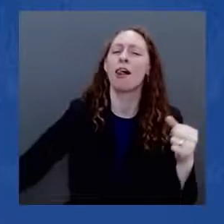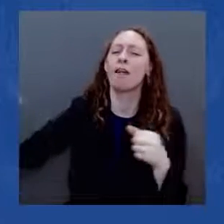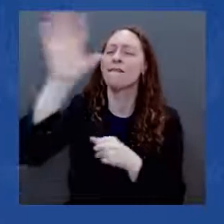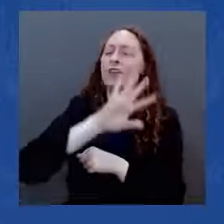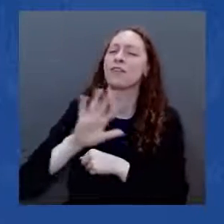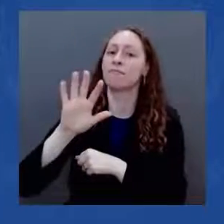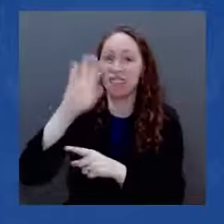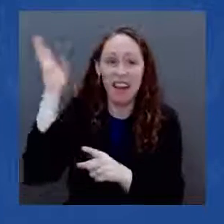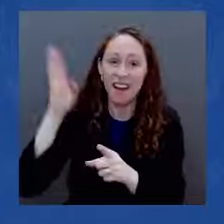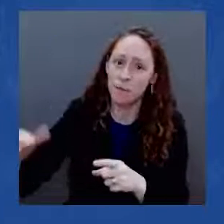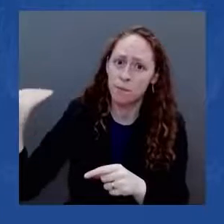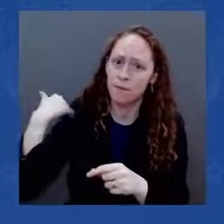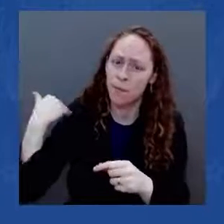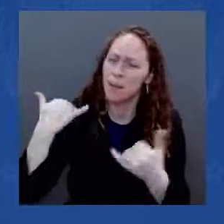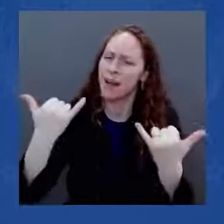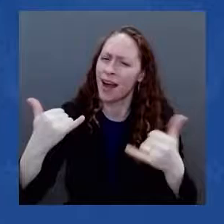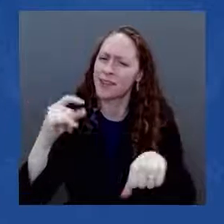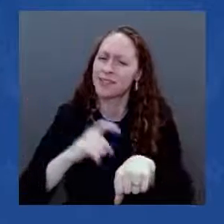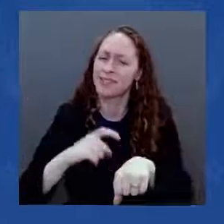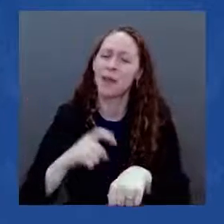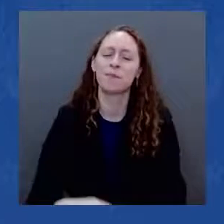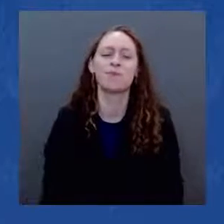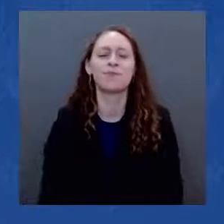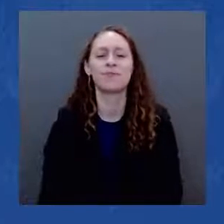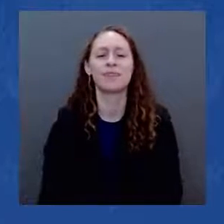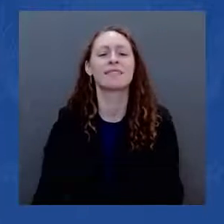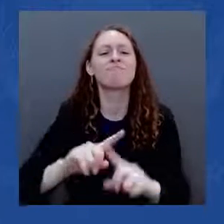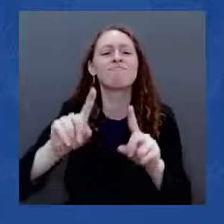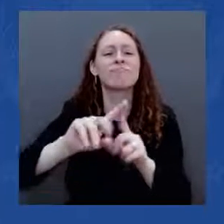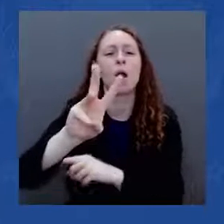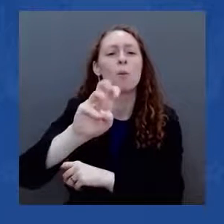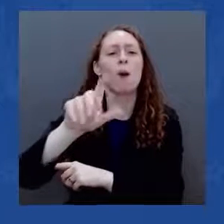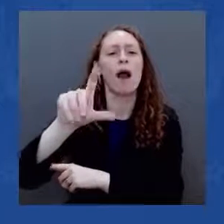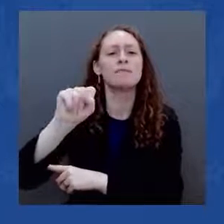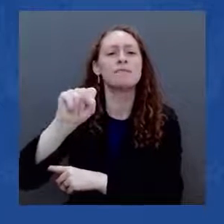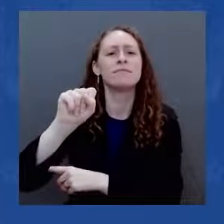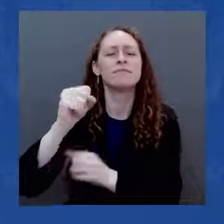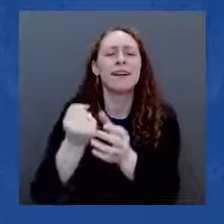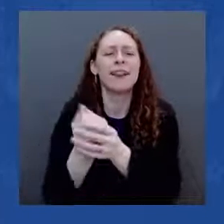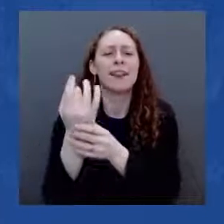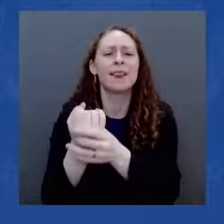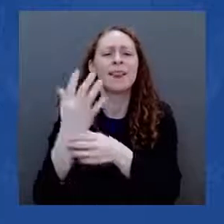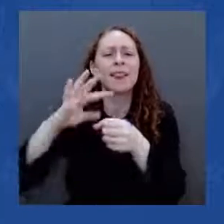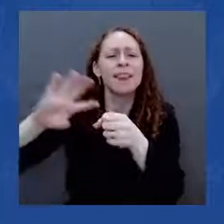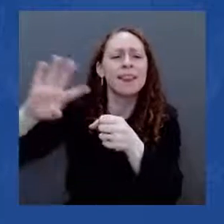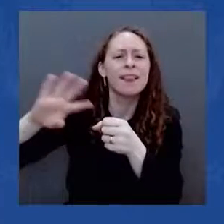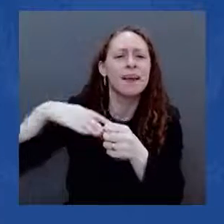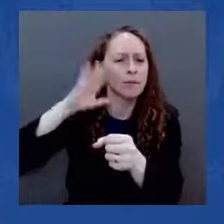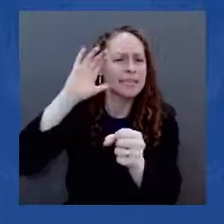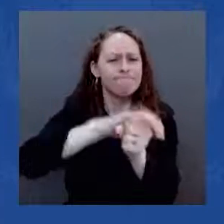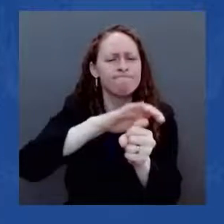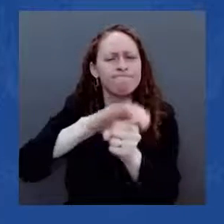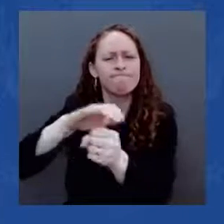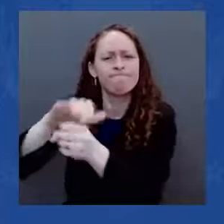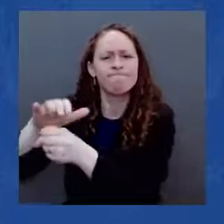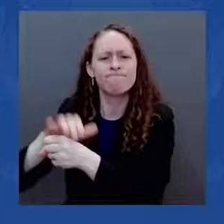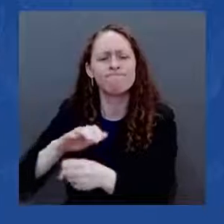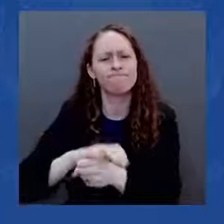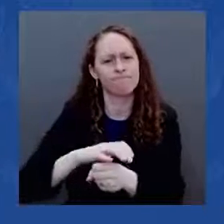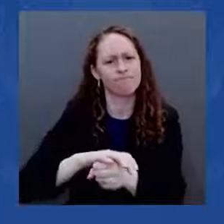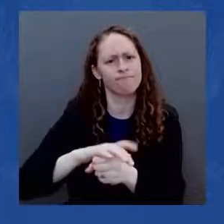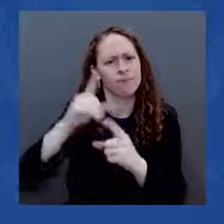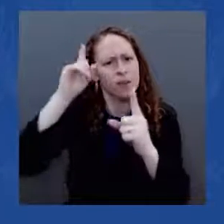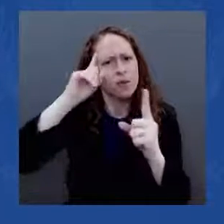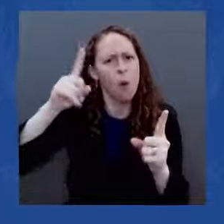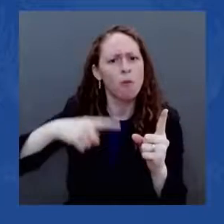our power grid to make it more resilient to extreme weather changes. These are investments our country has